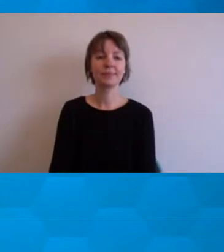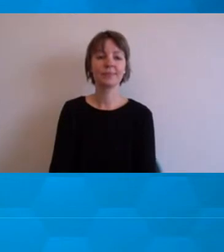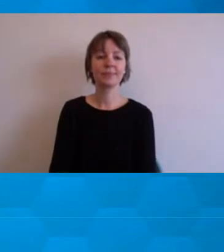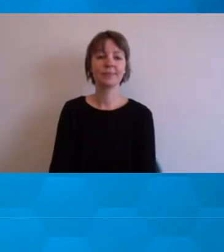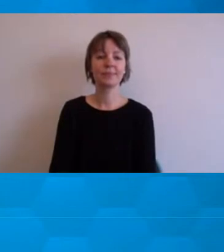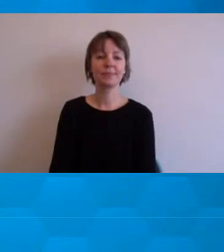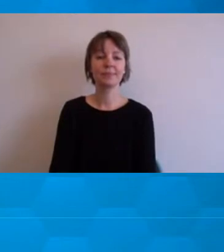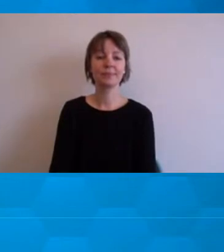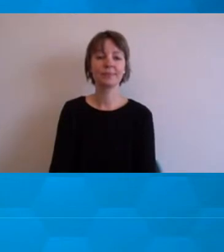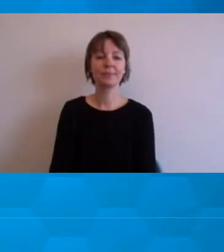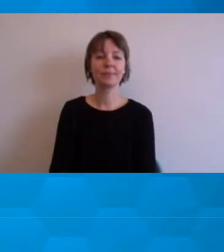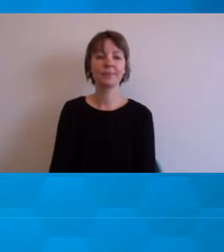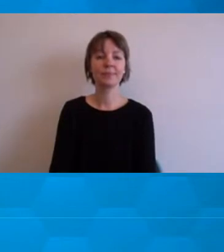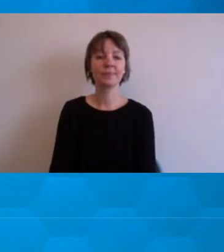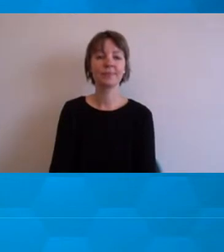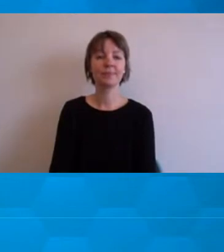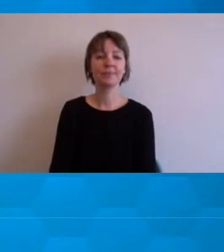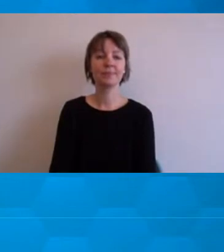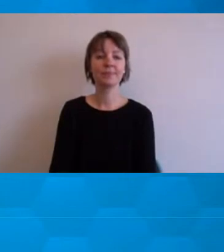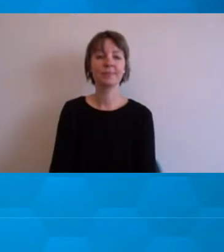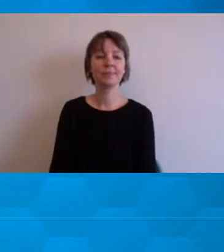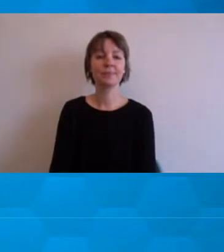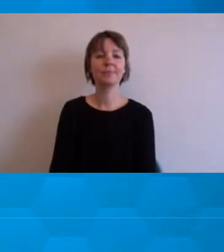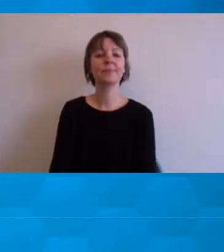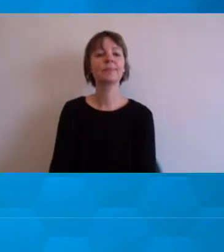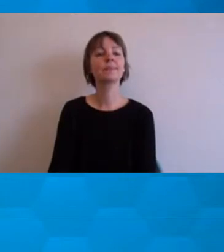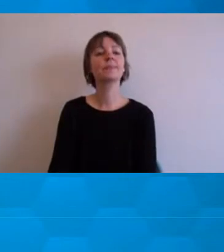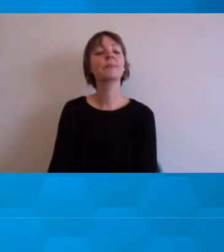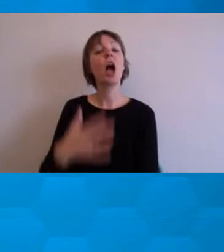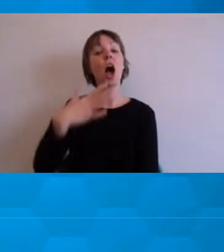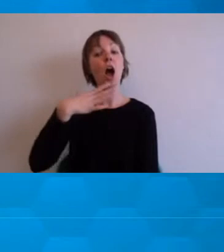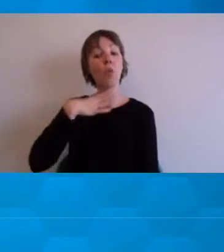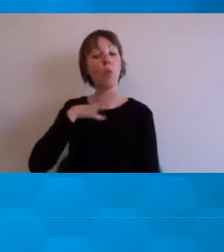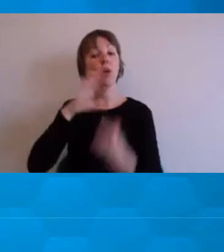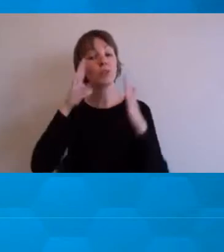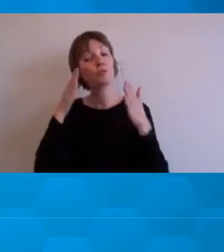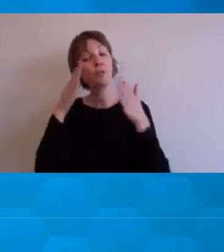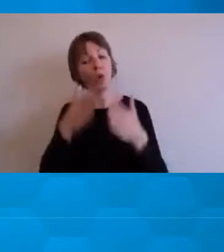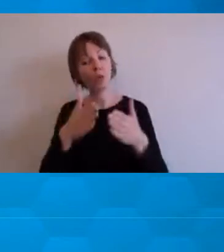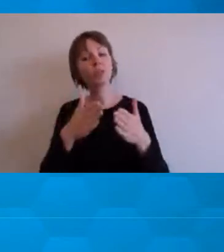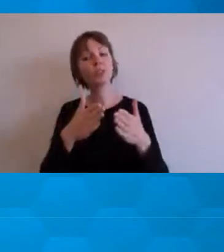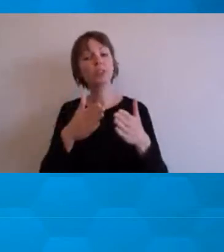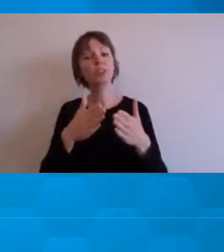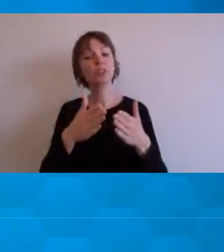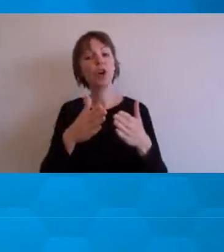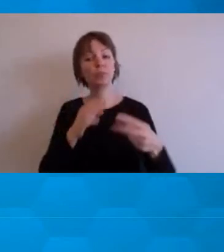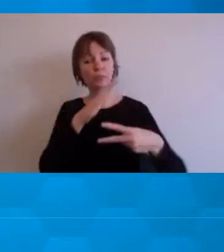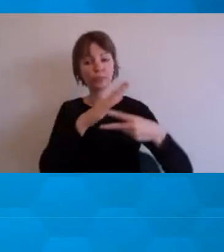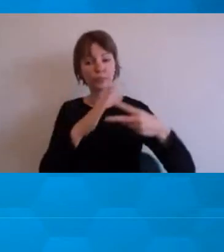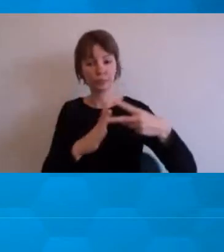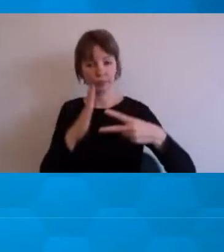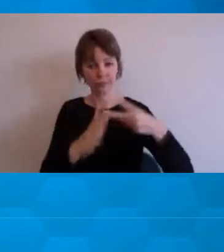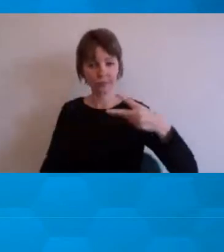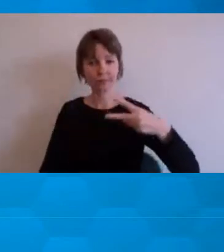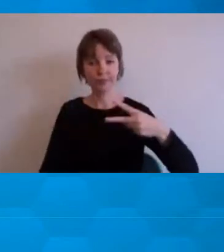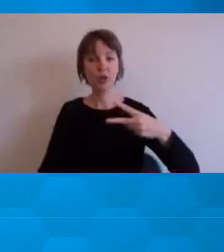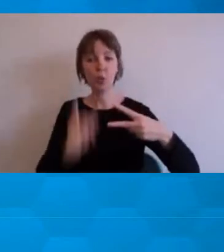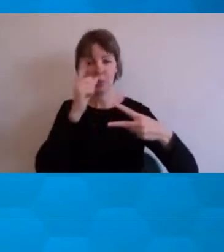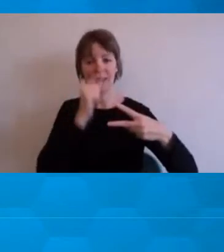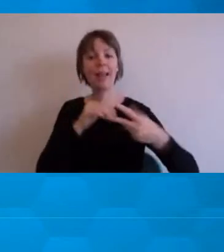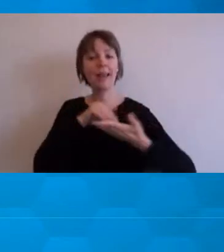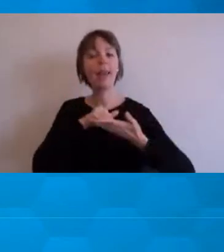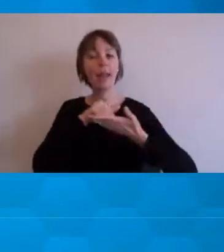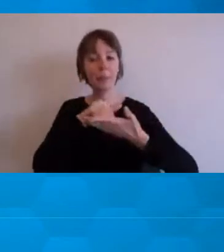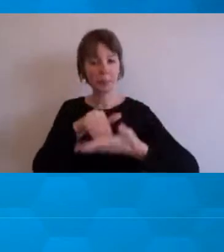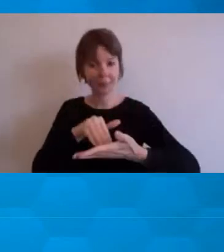So we're looking at the two subtypes, but I would like to focus on two things that I think we can help across